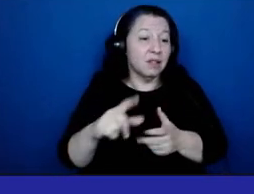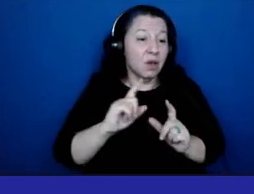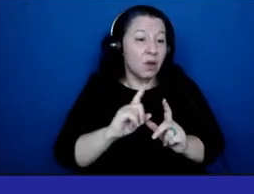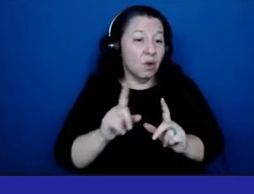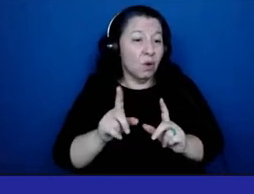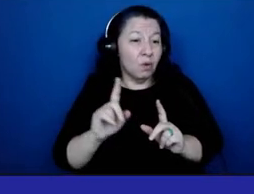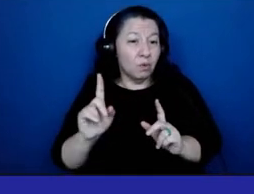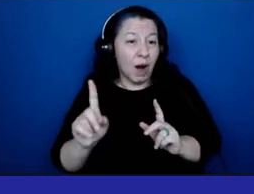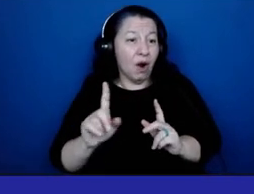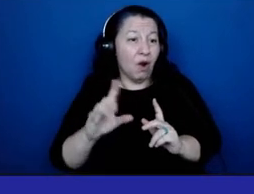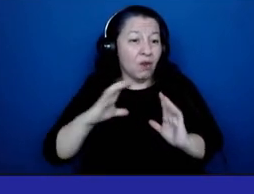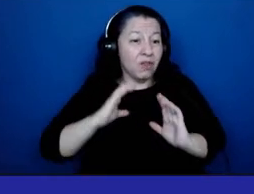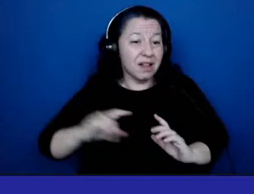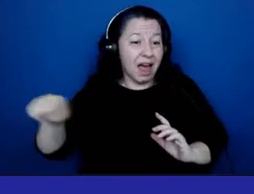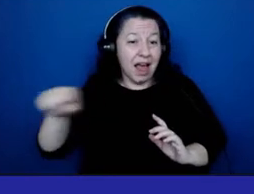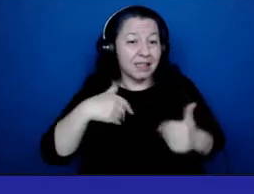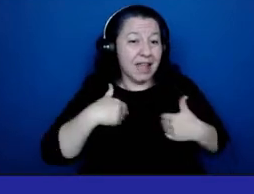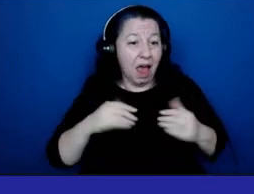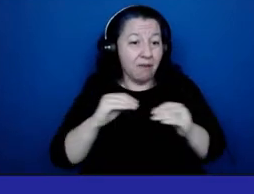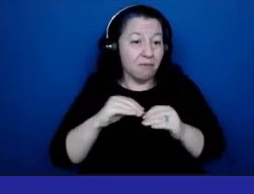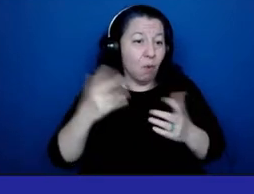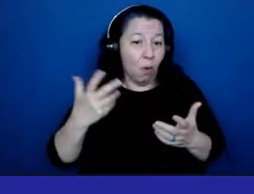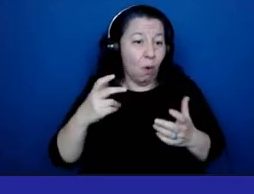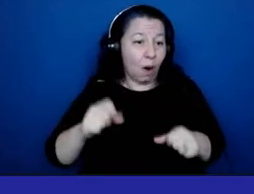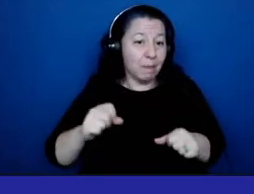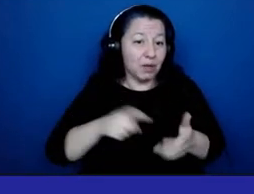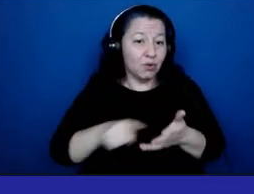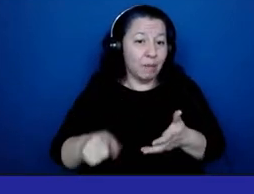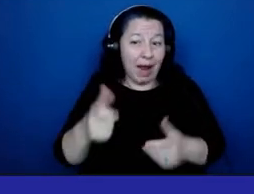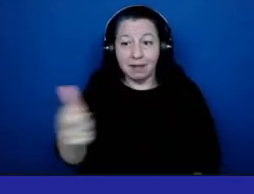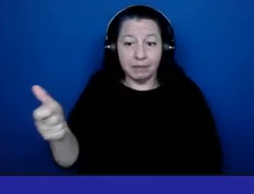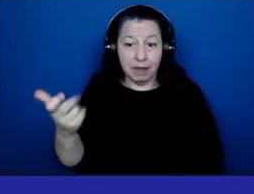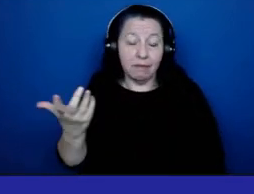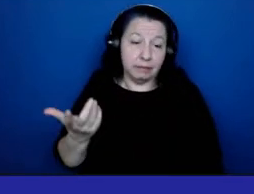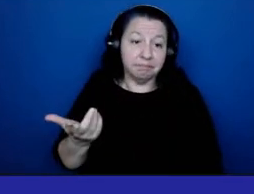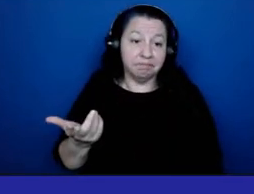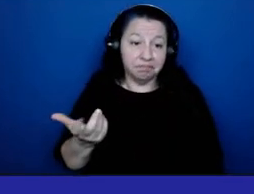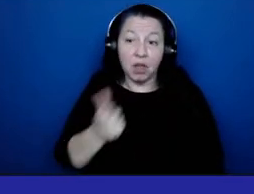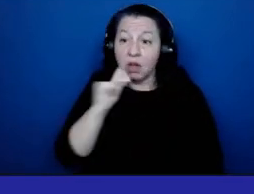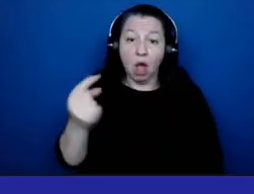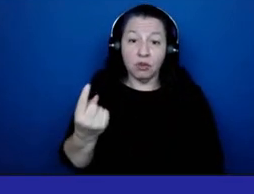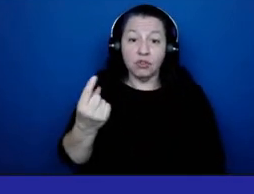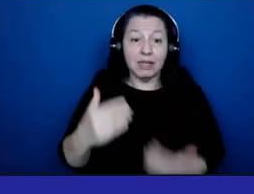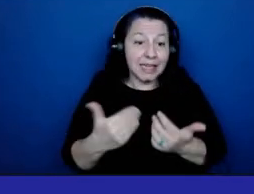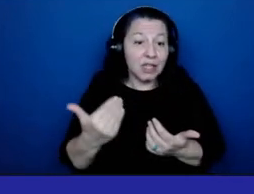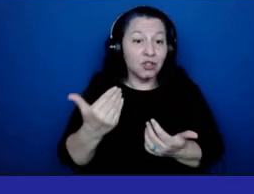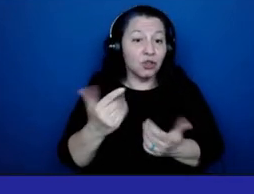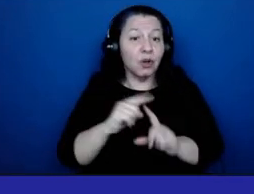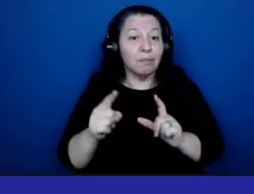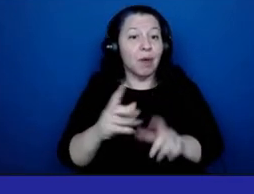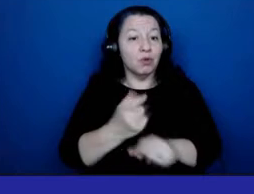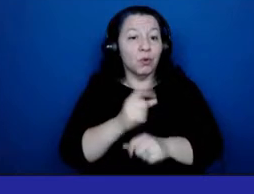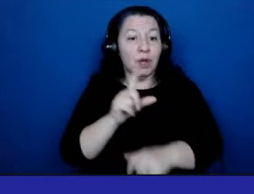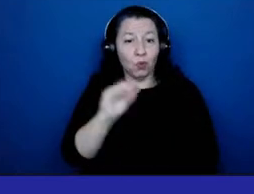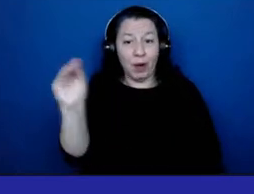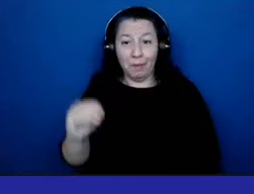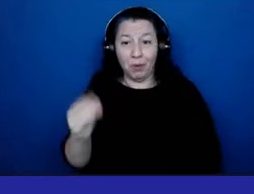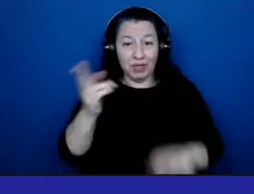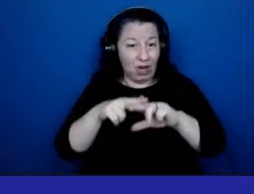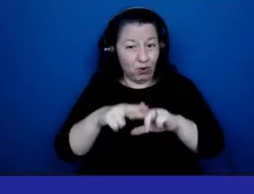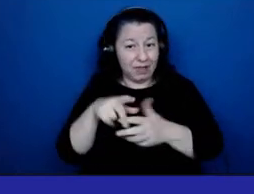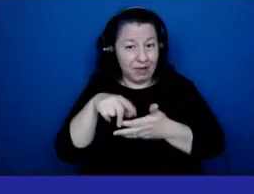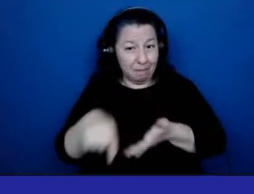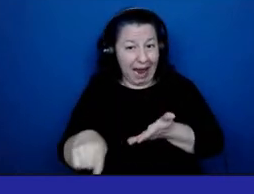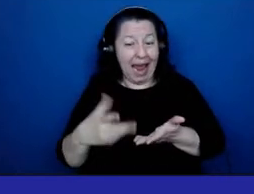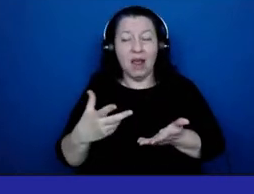more means. So not only is it easier, but you're going to get 20% raise. That's